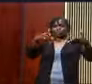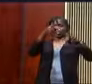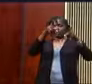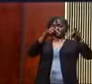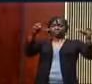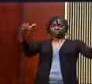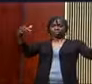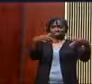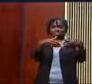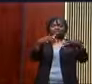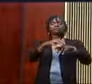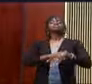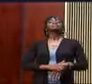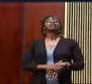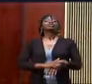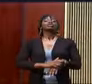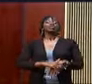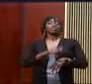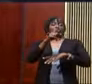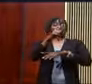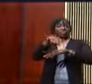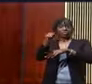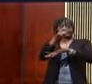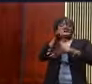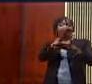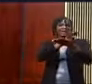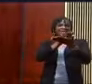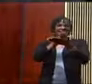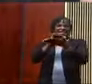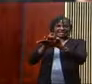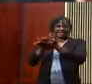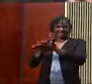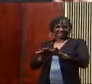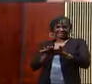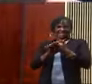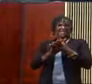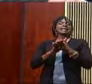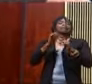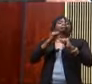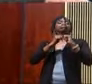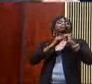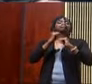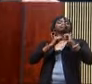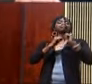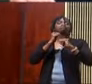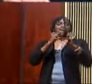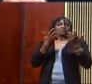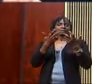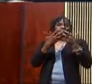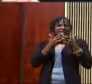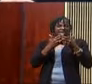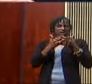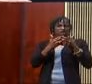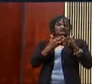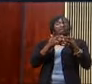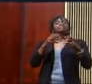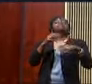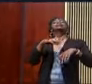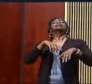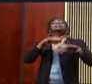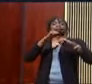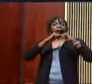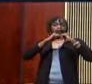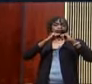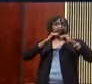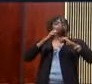into the engine of the plane. Because if it gets in the engine, a plane that tries to take off can